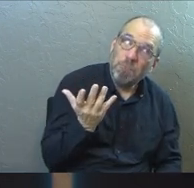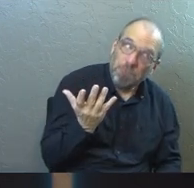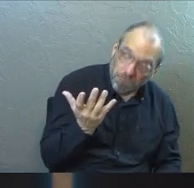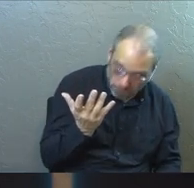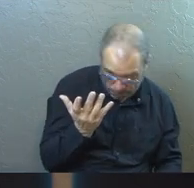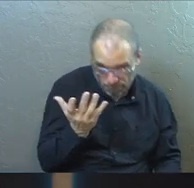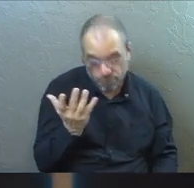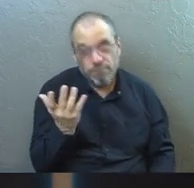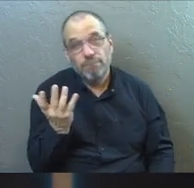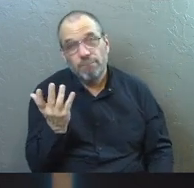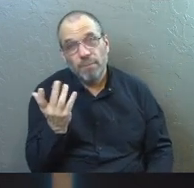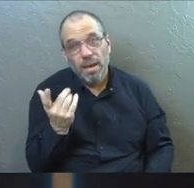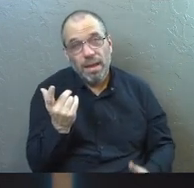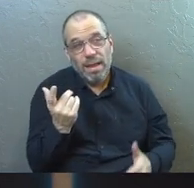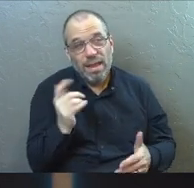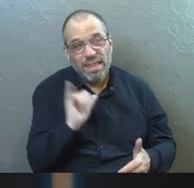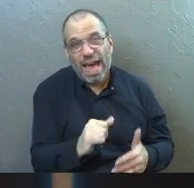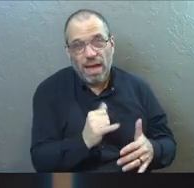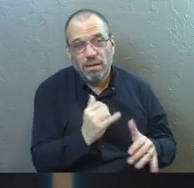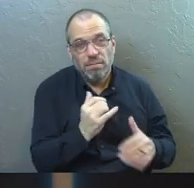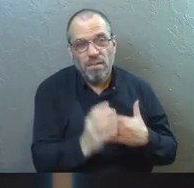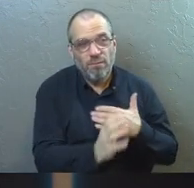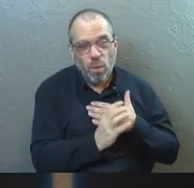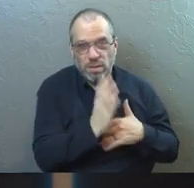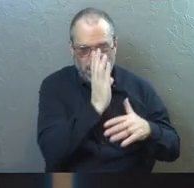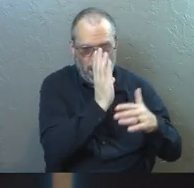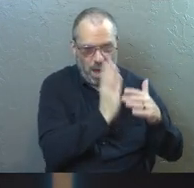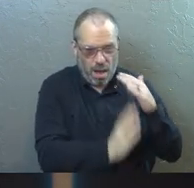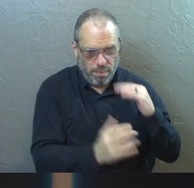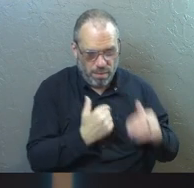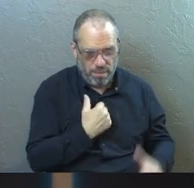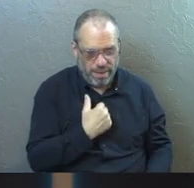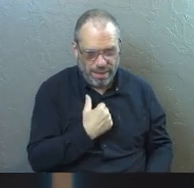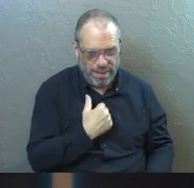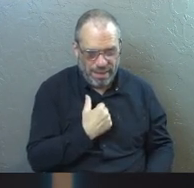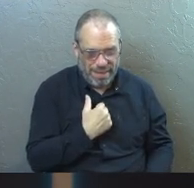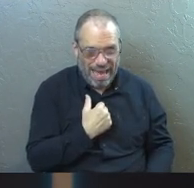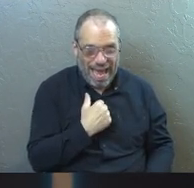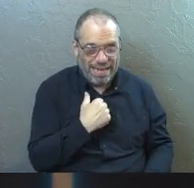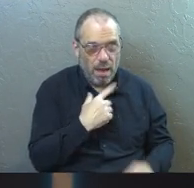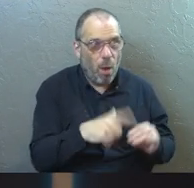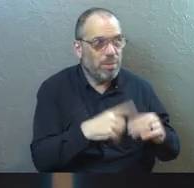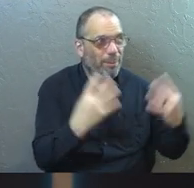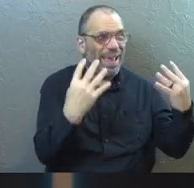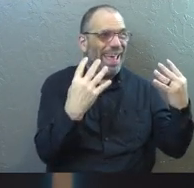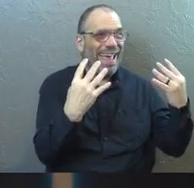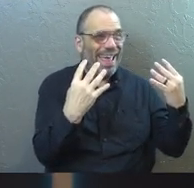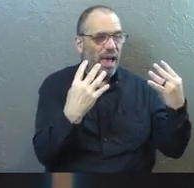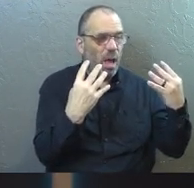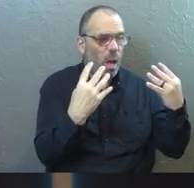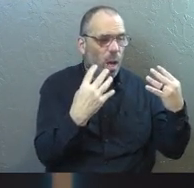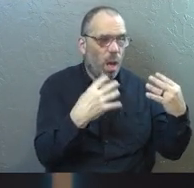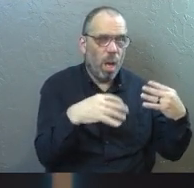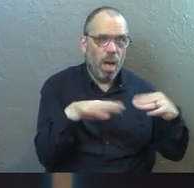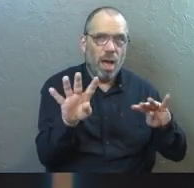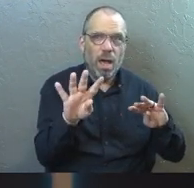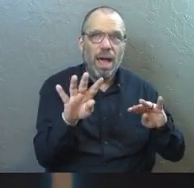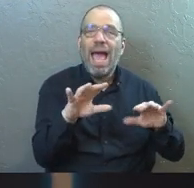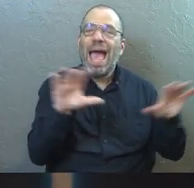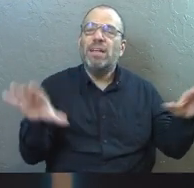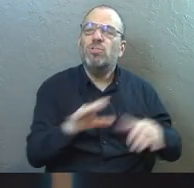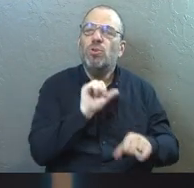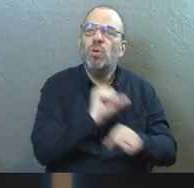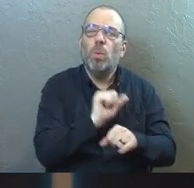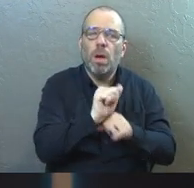sometimes that humbles us and we get to not make it about us for a while and do some things that are behind the